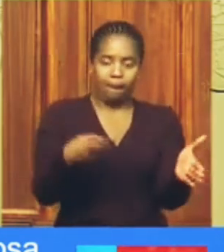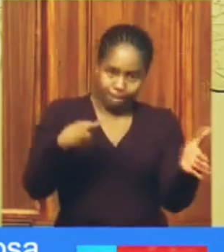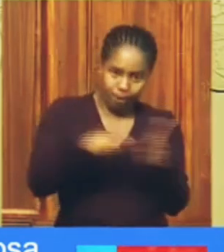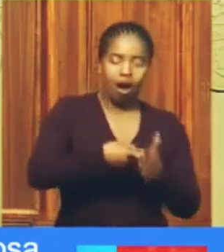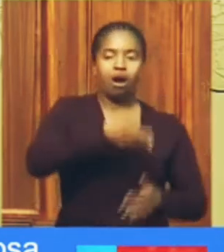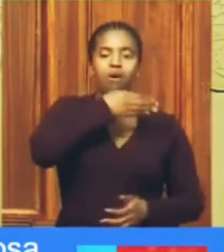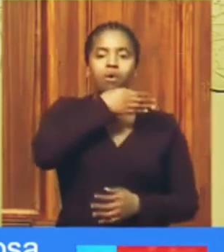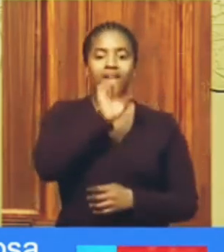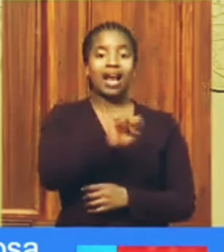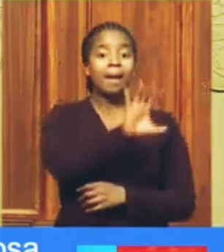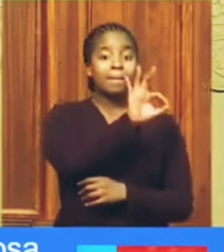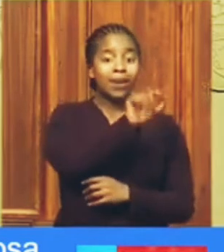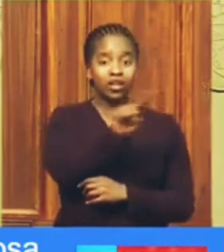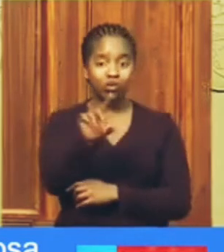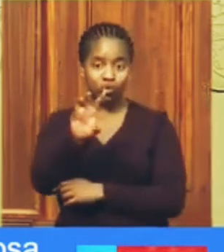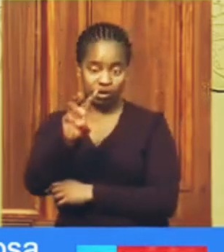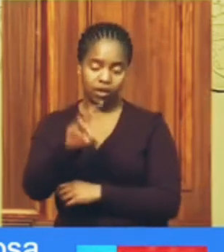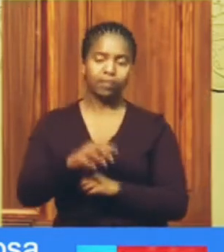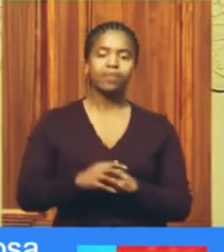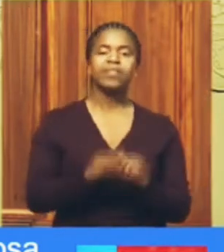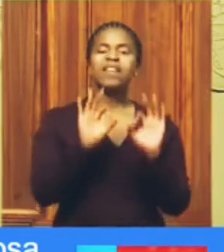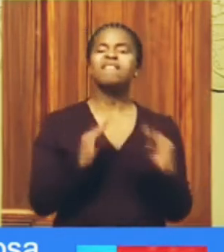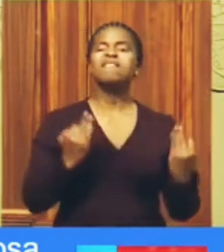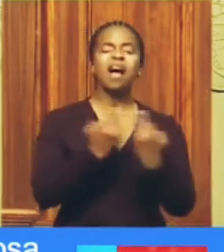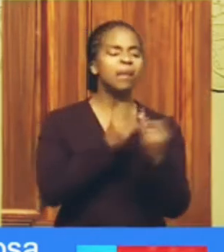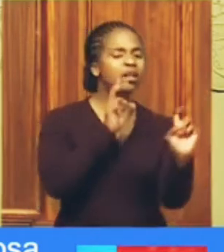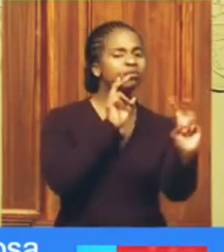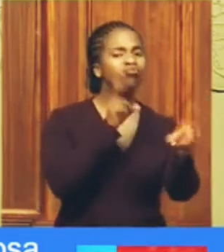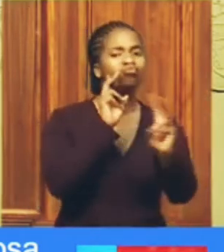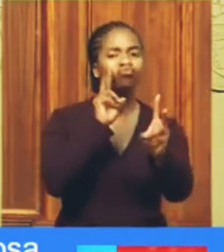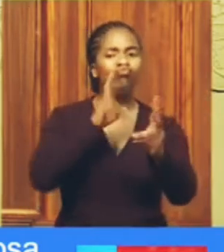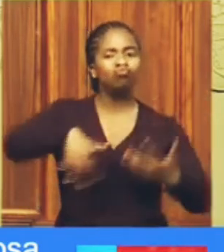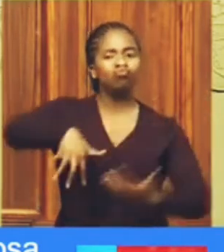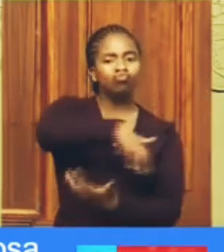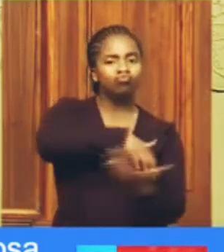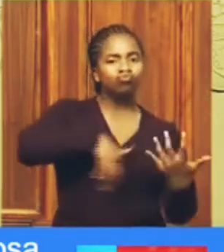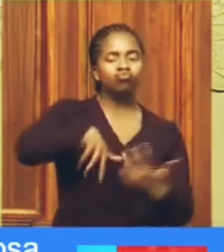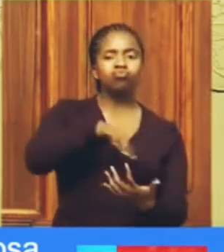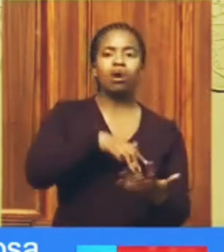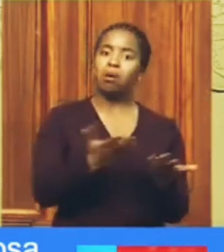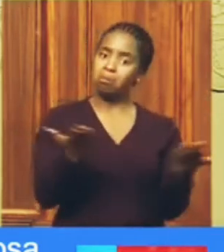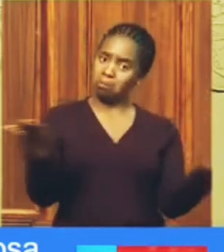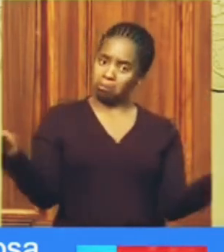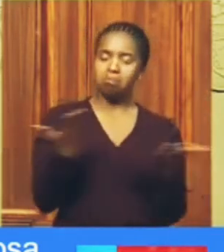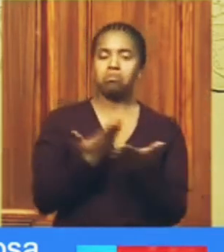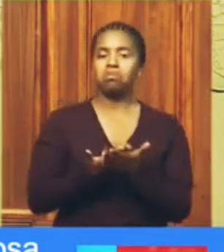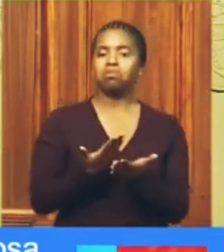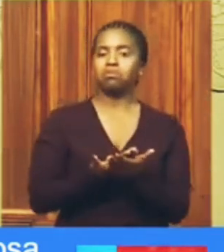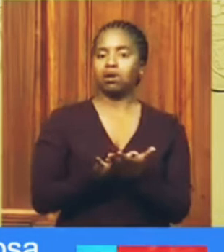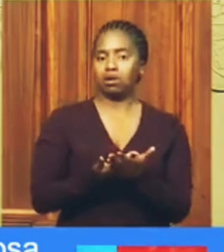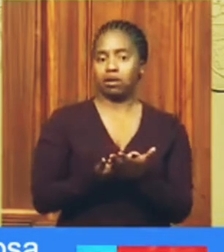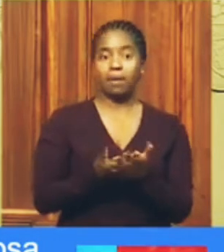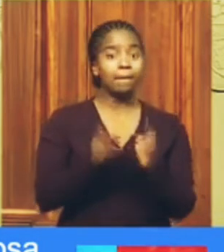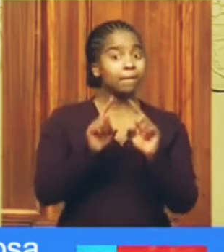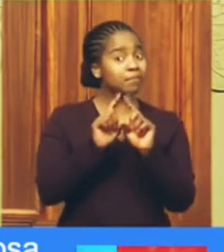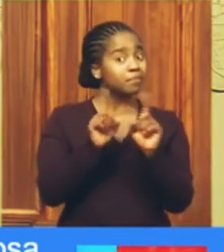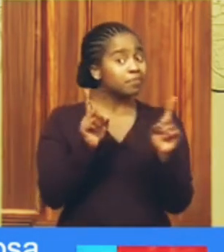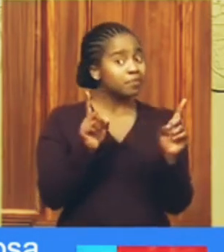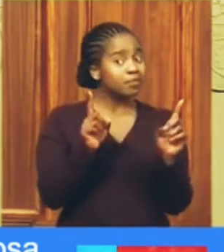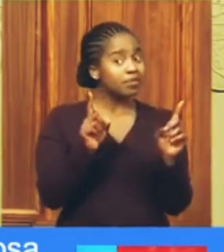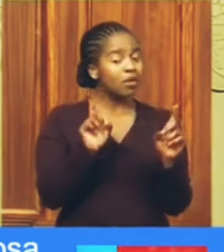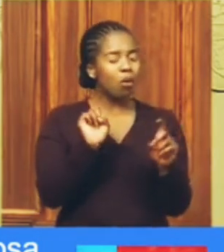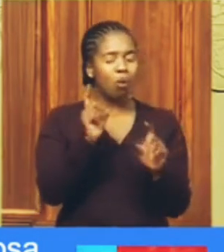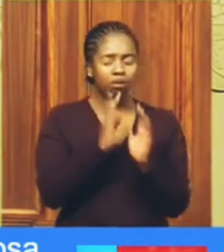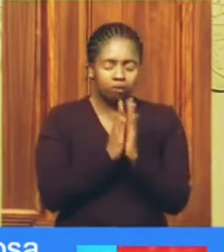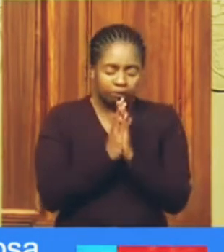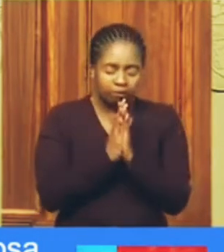Restrictions on family and social visits will also be lifted, although everyone is